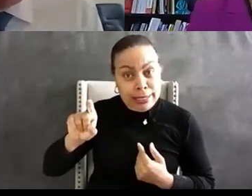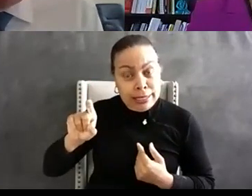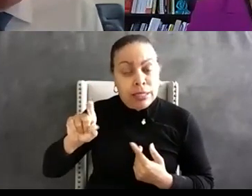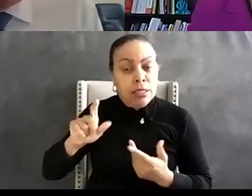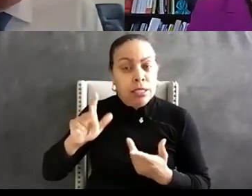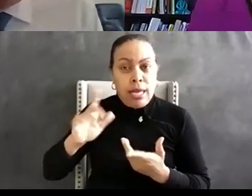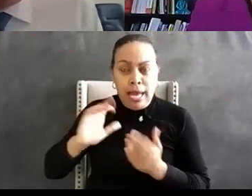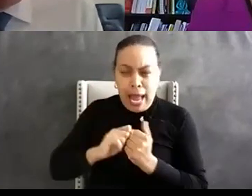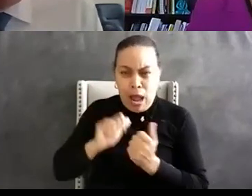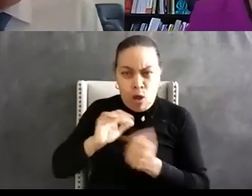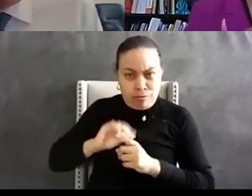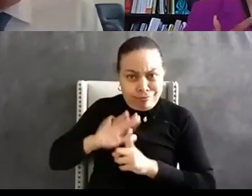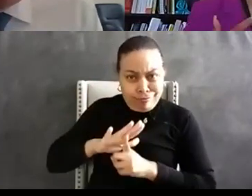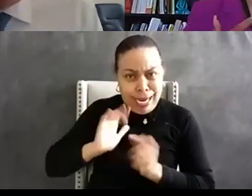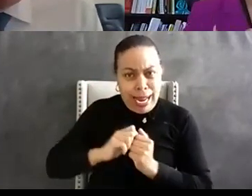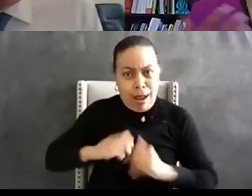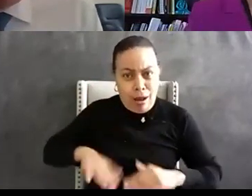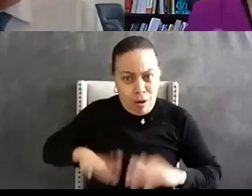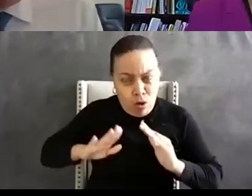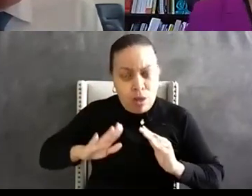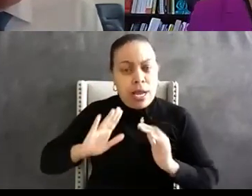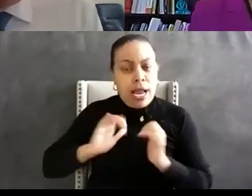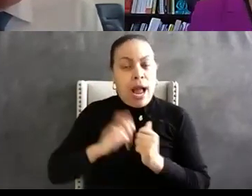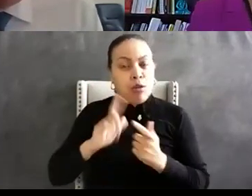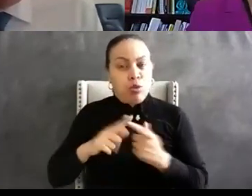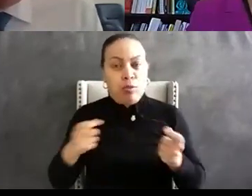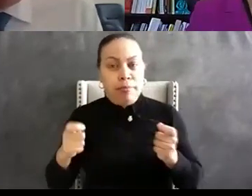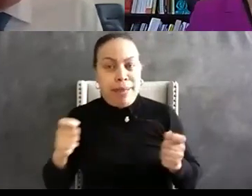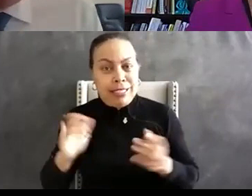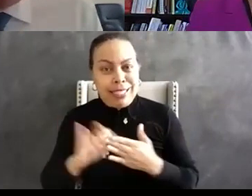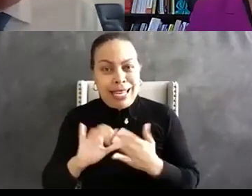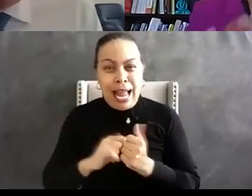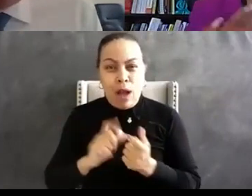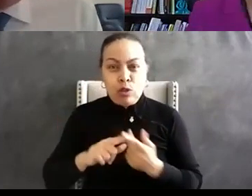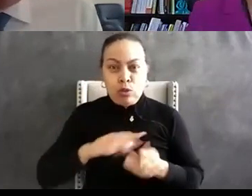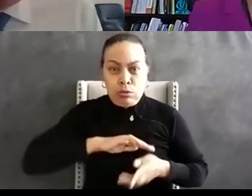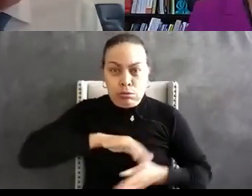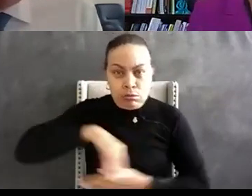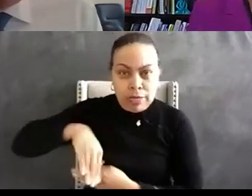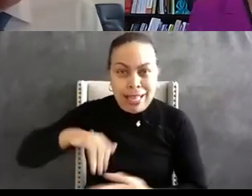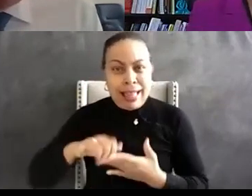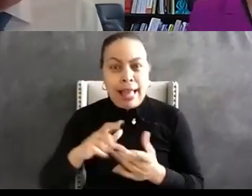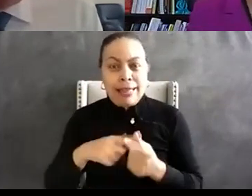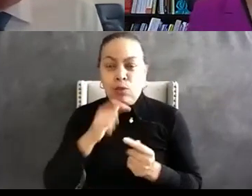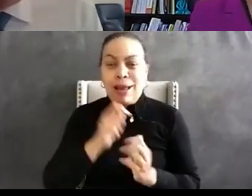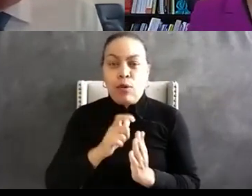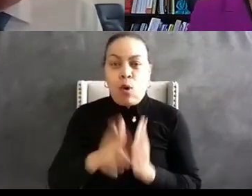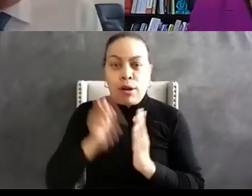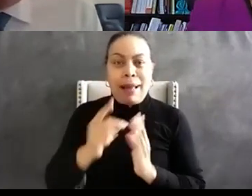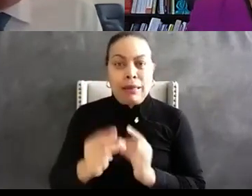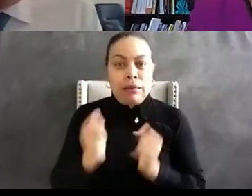come to be and how do you try to manage that because that's the other thing right so how do you slow that process down so you're not making the automatic associations